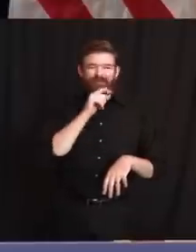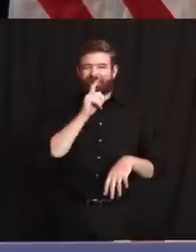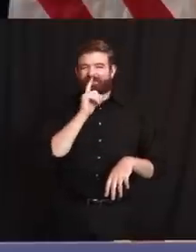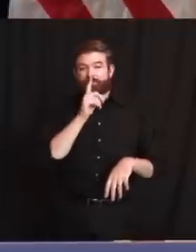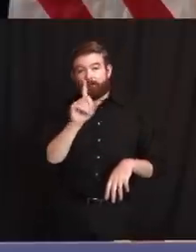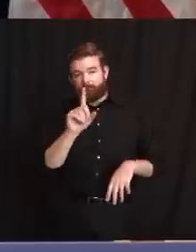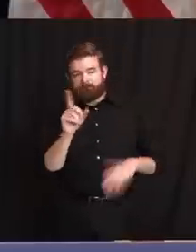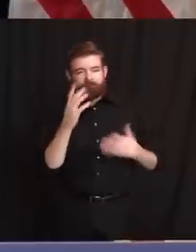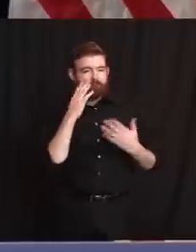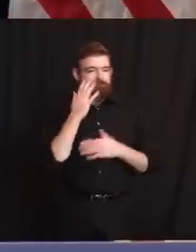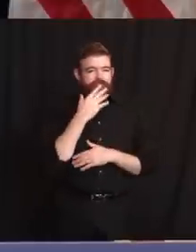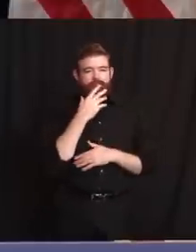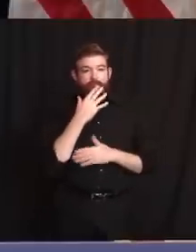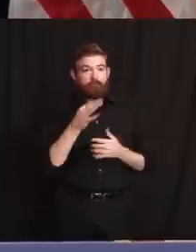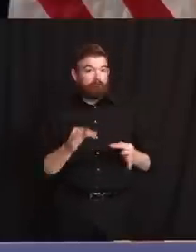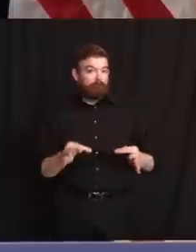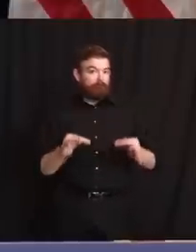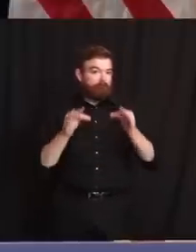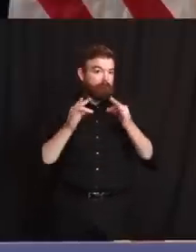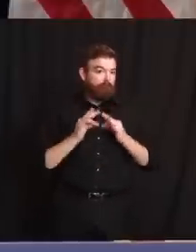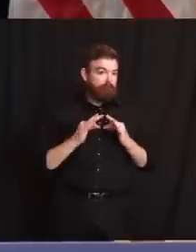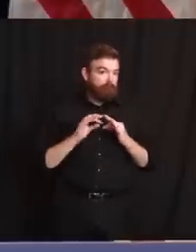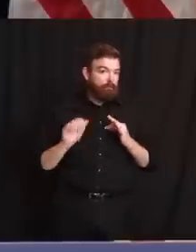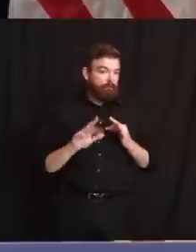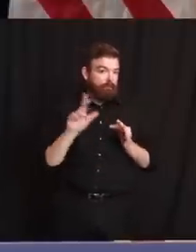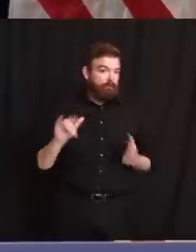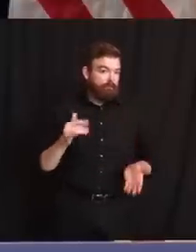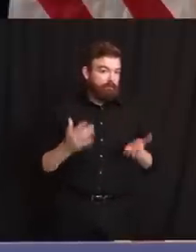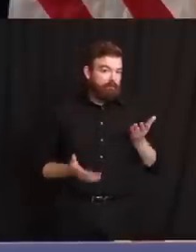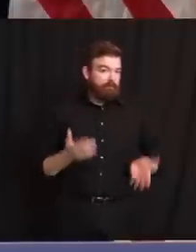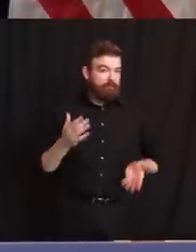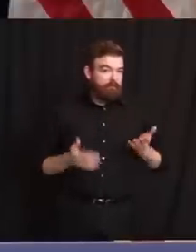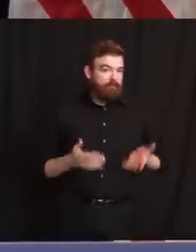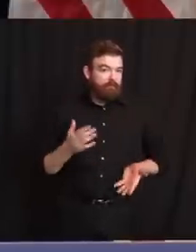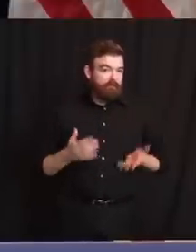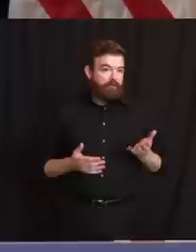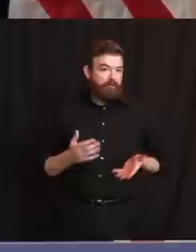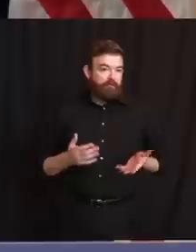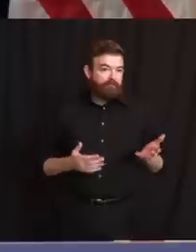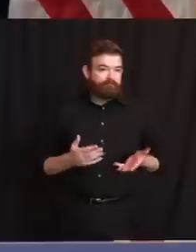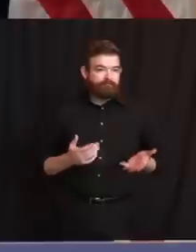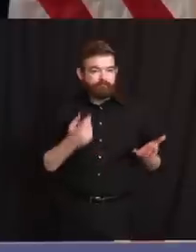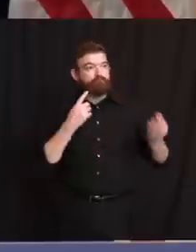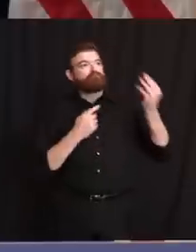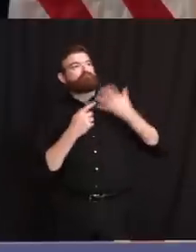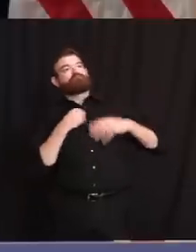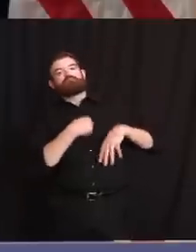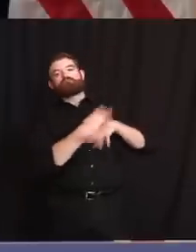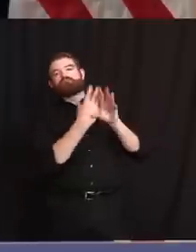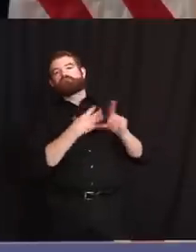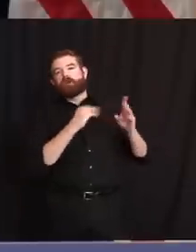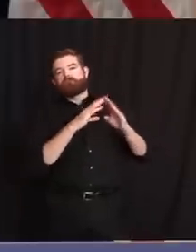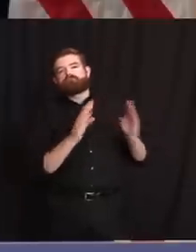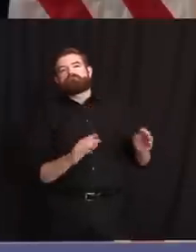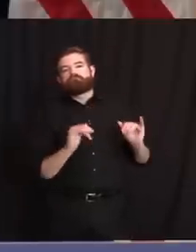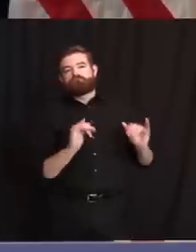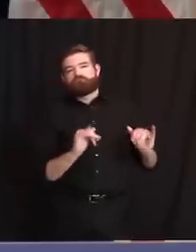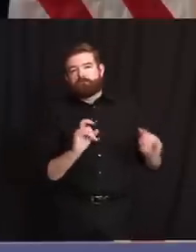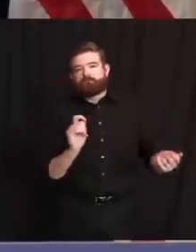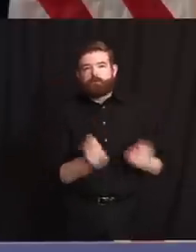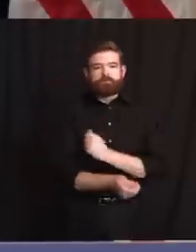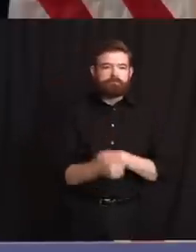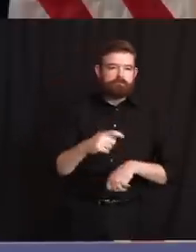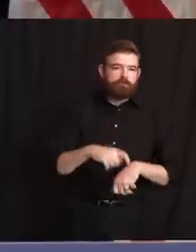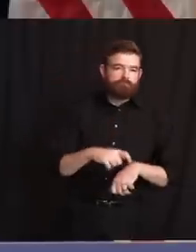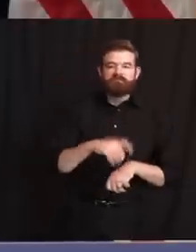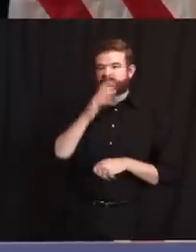it's going to be earlier. And that's just, that was just hot off the press. And if that changes in any way, we'll come back to And again,